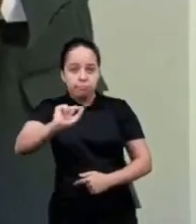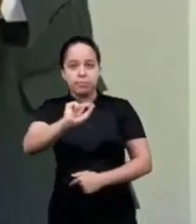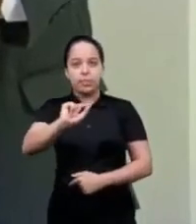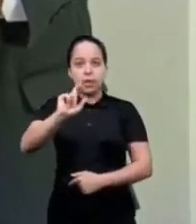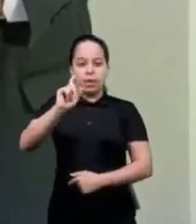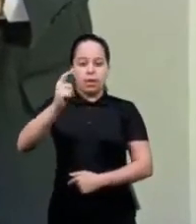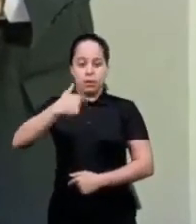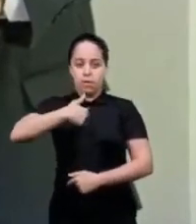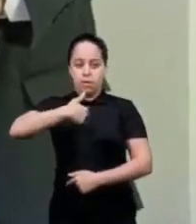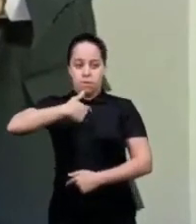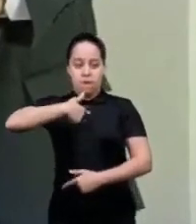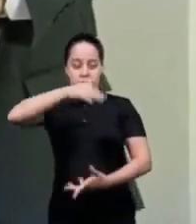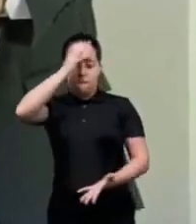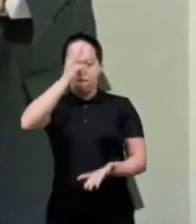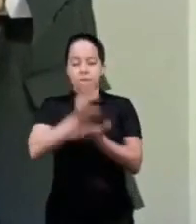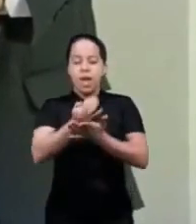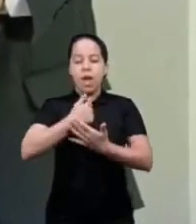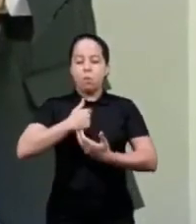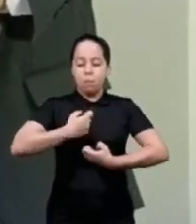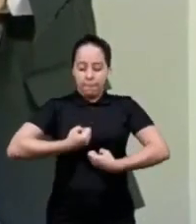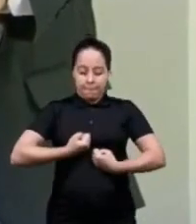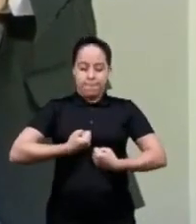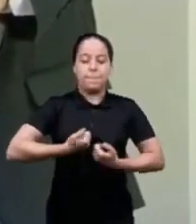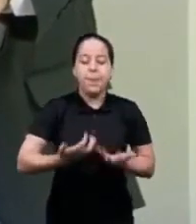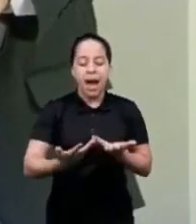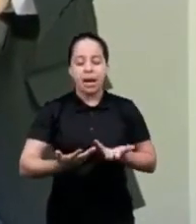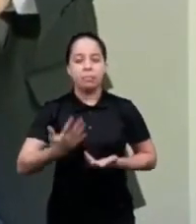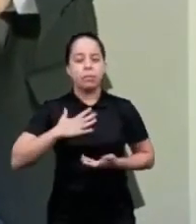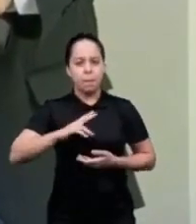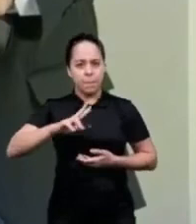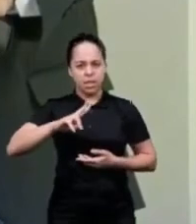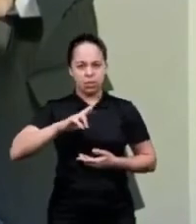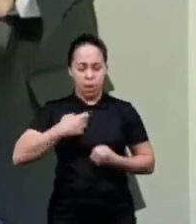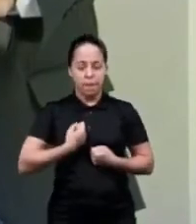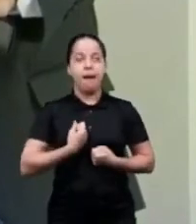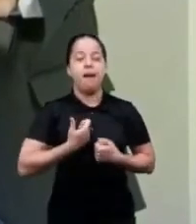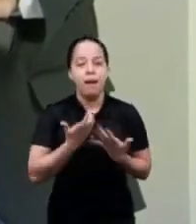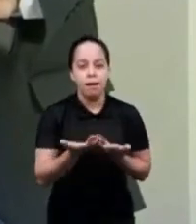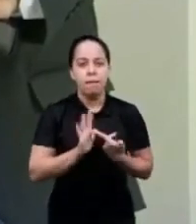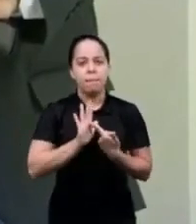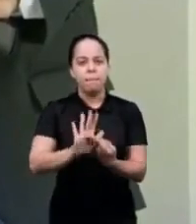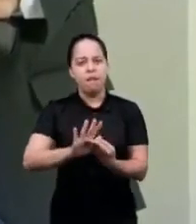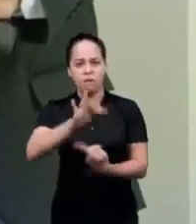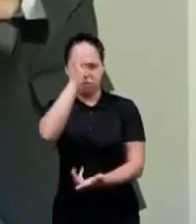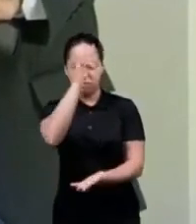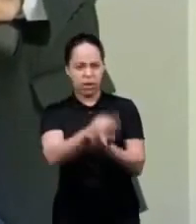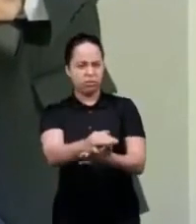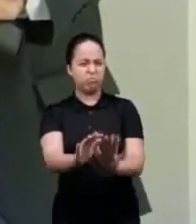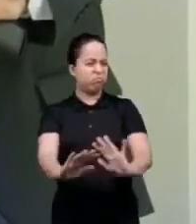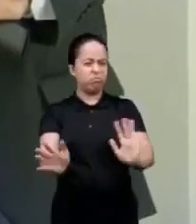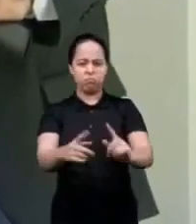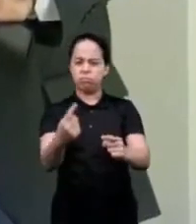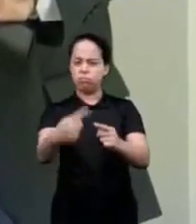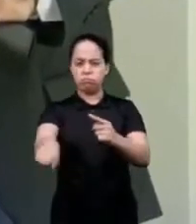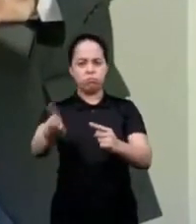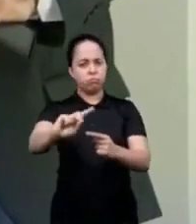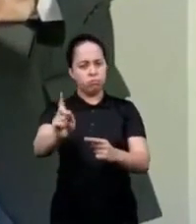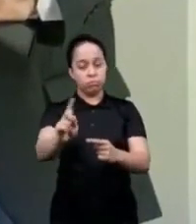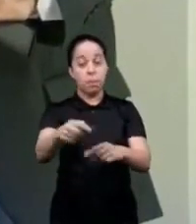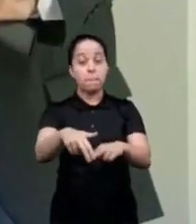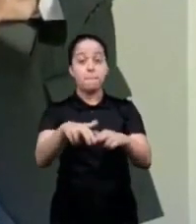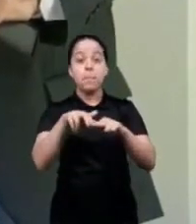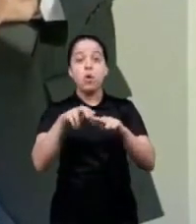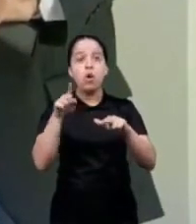the values of faith by human ability this has to be understood therefore our